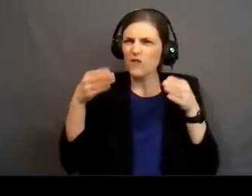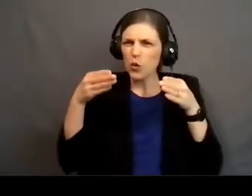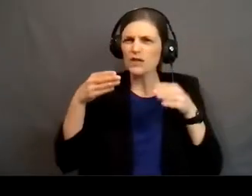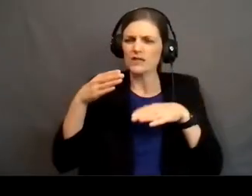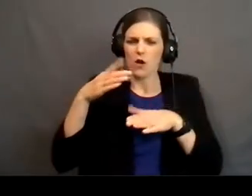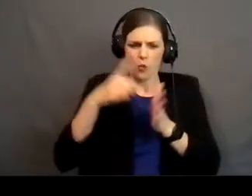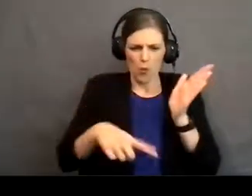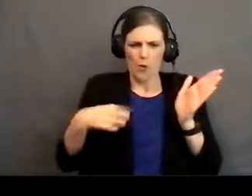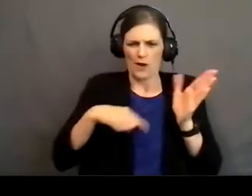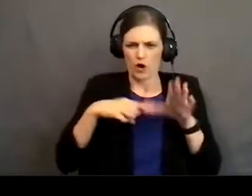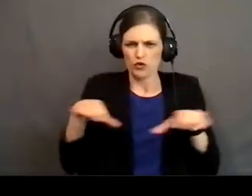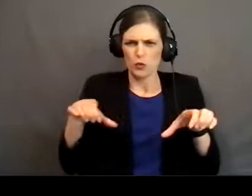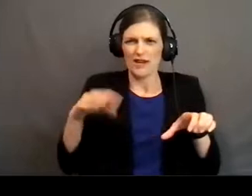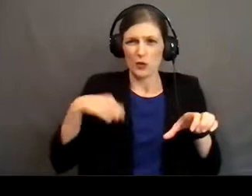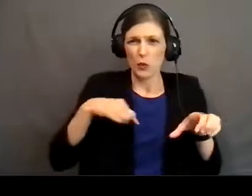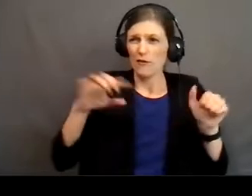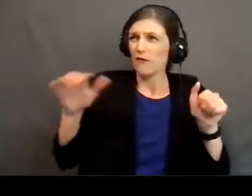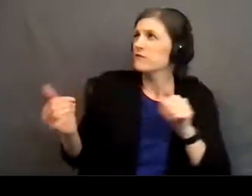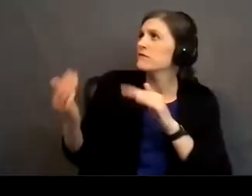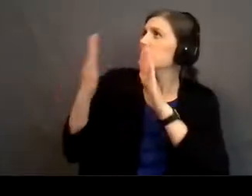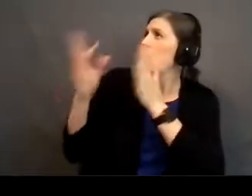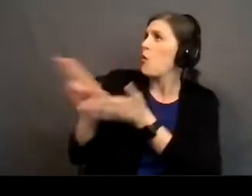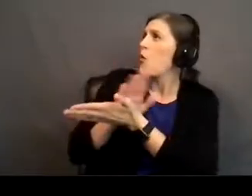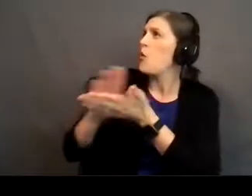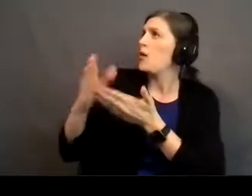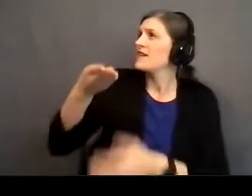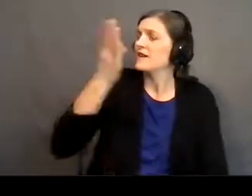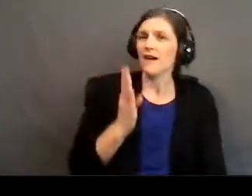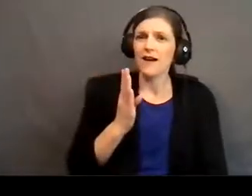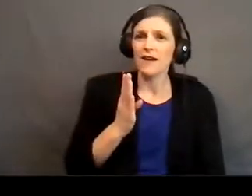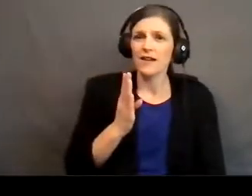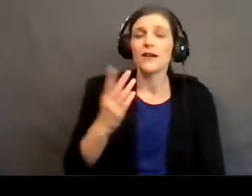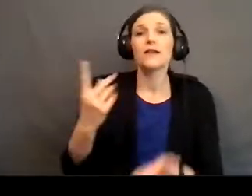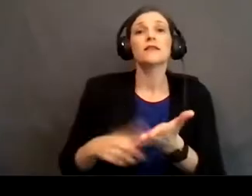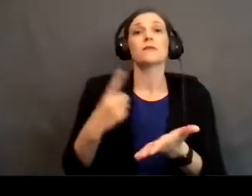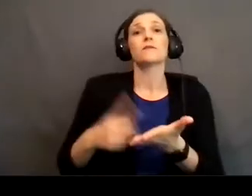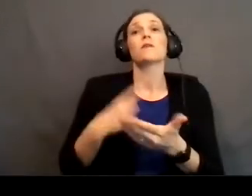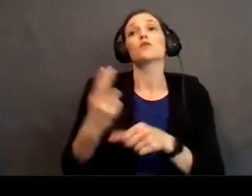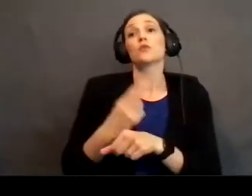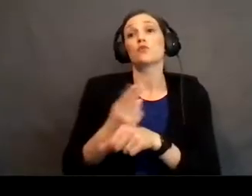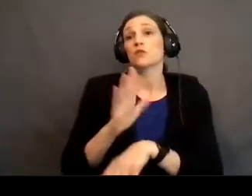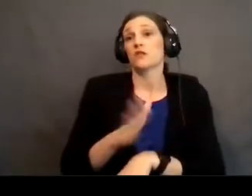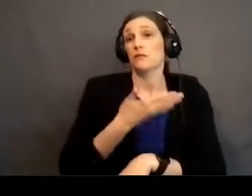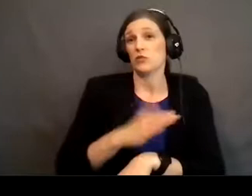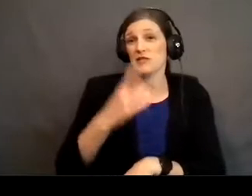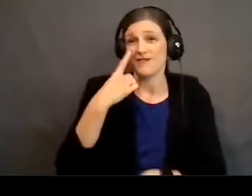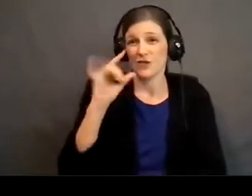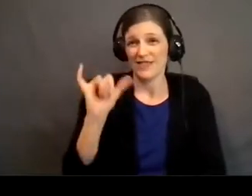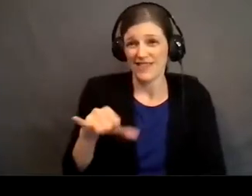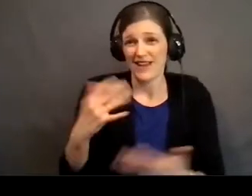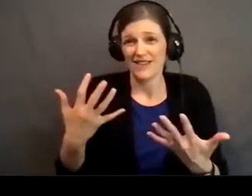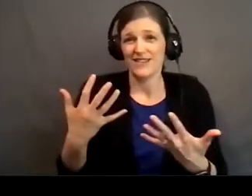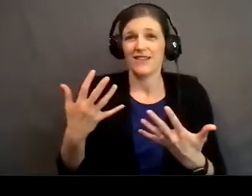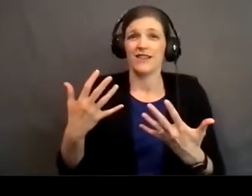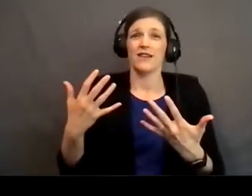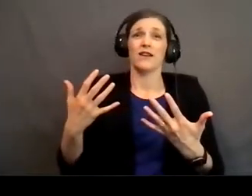we're doing. We are coming before a holy God and sometimes we use the songs for this, right? We come into